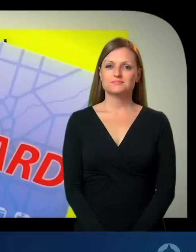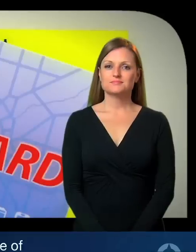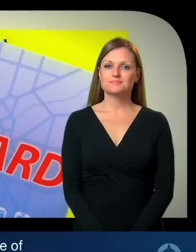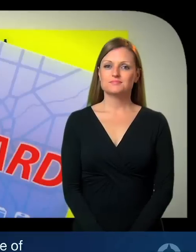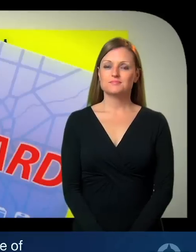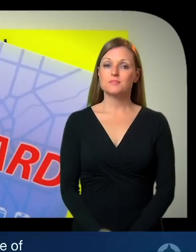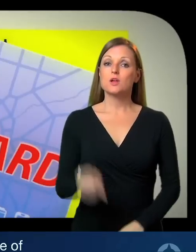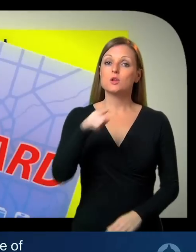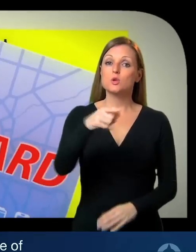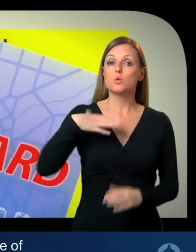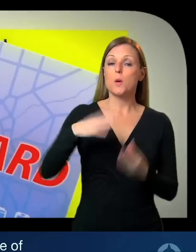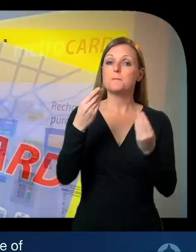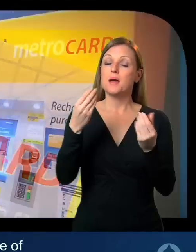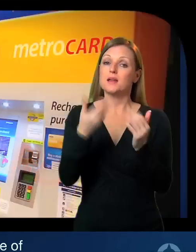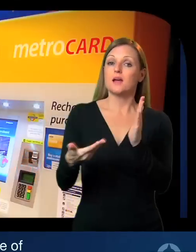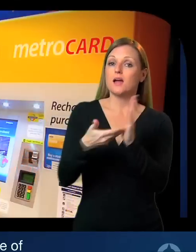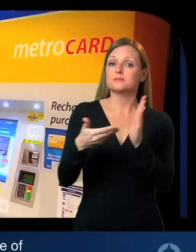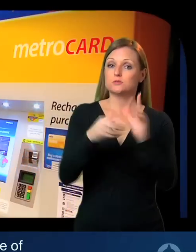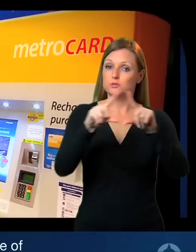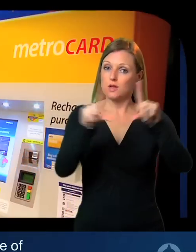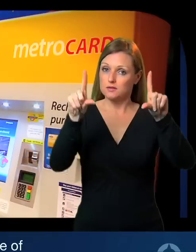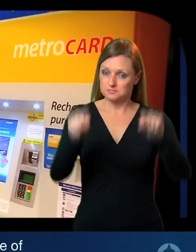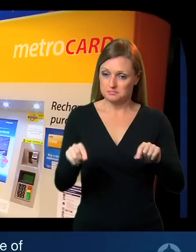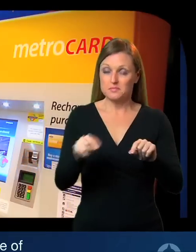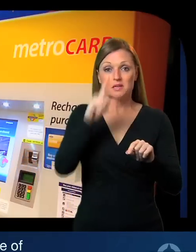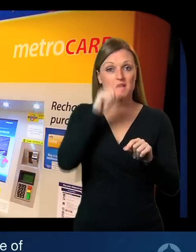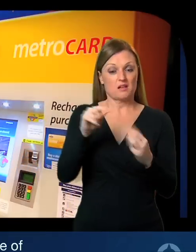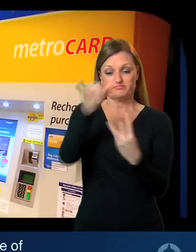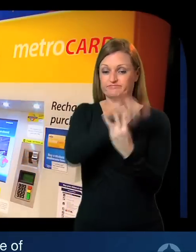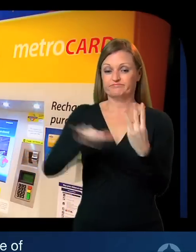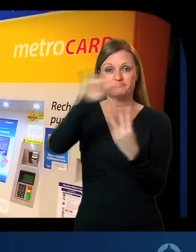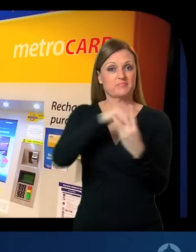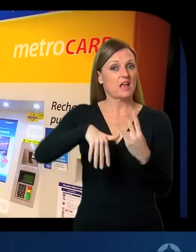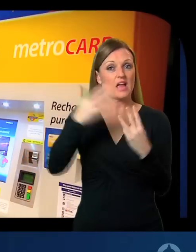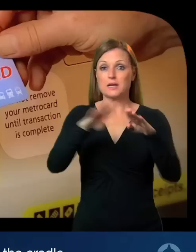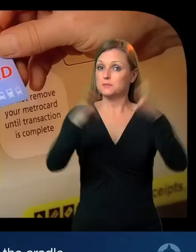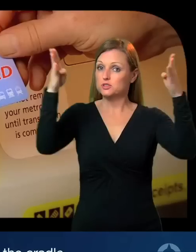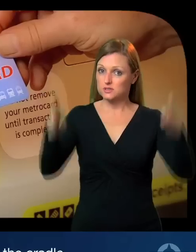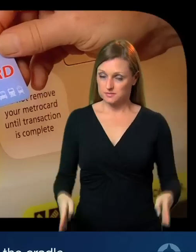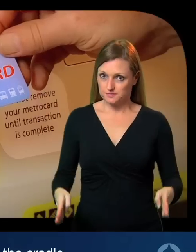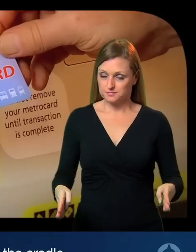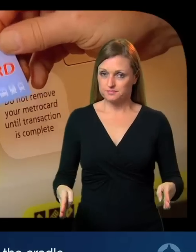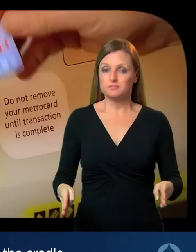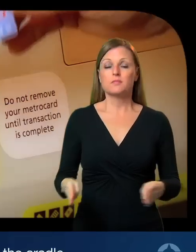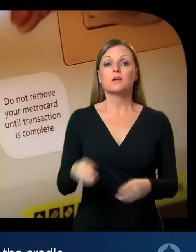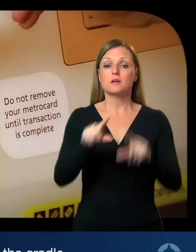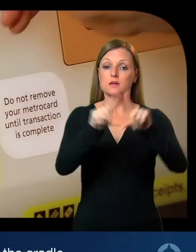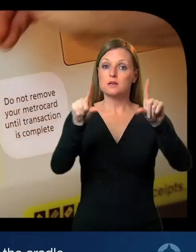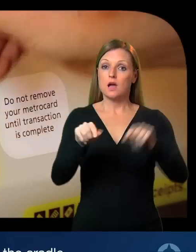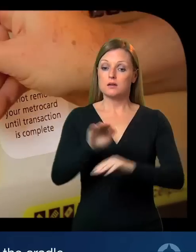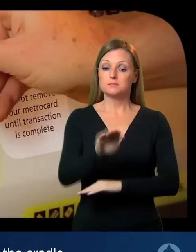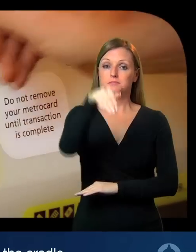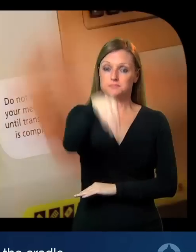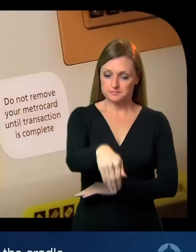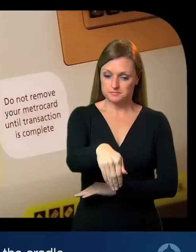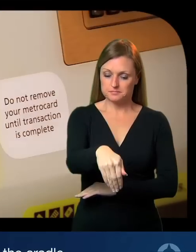You can recharge any type of MetroCard using one of these three machines. To recharge your card, place it